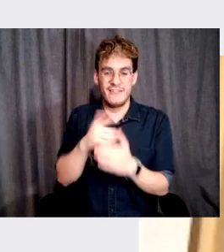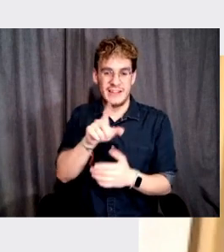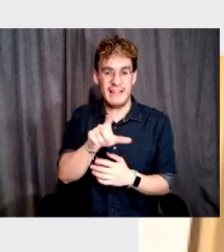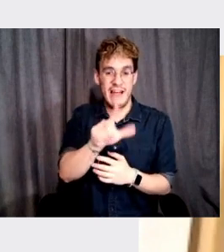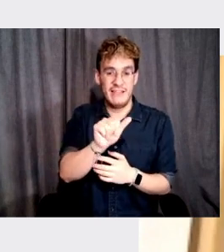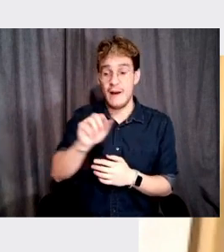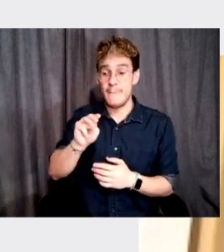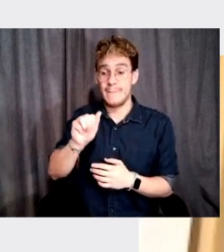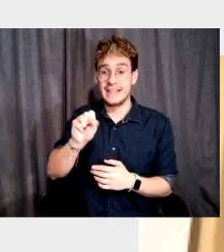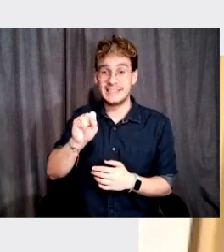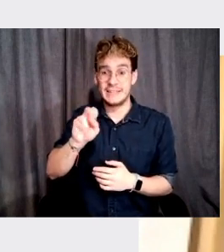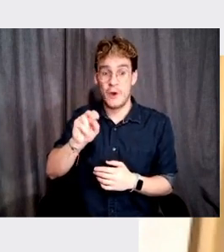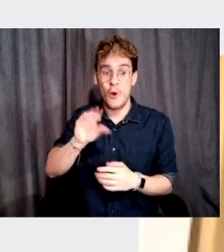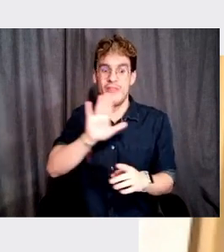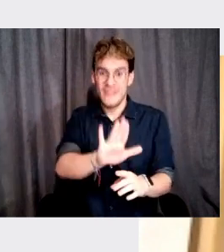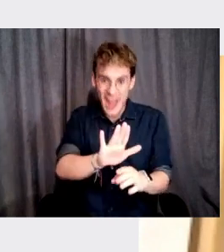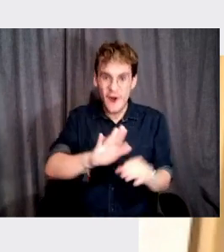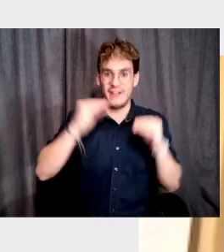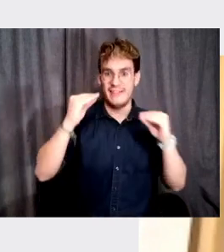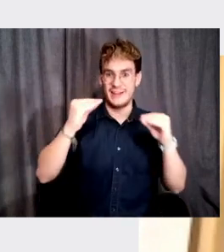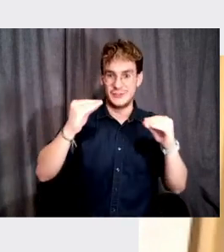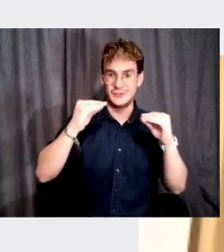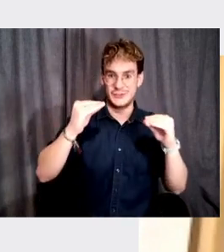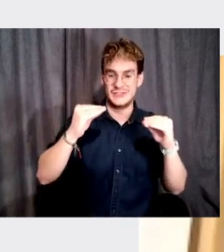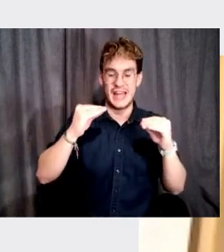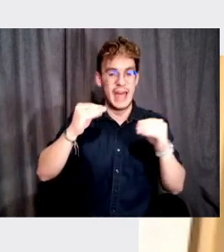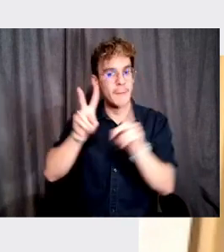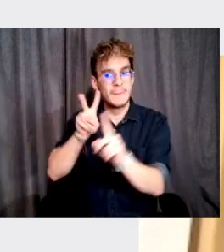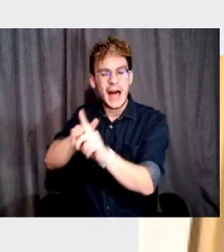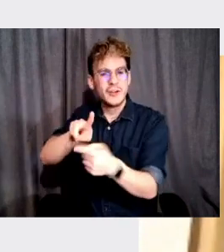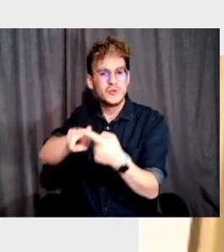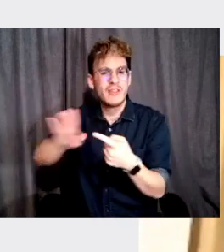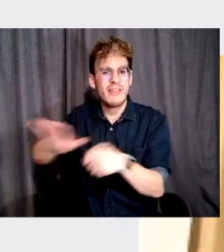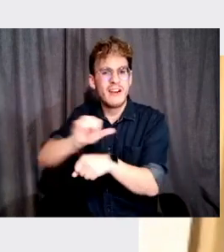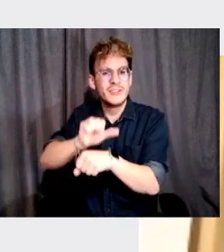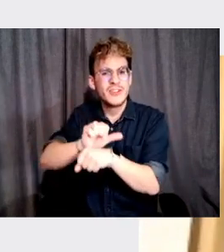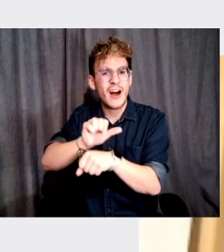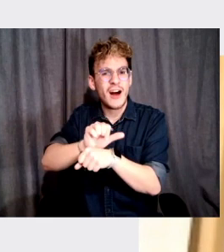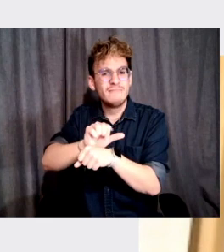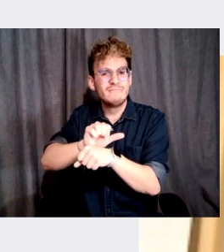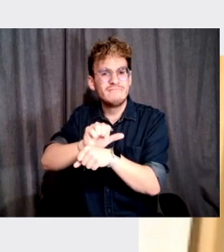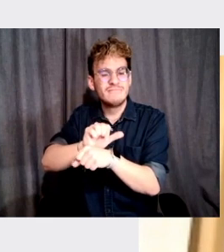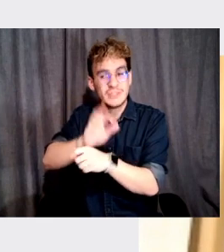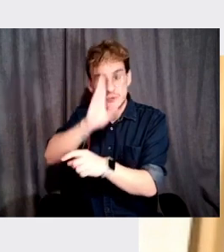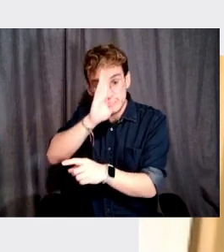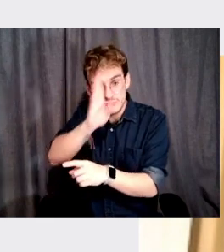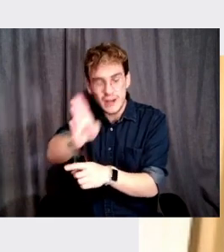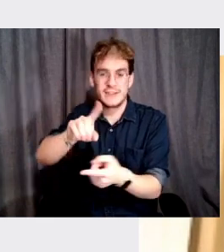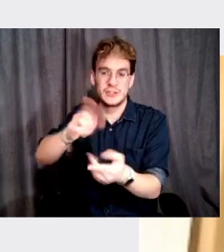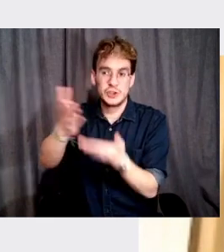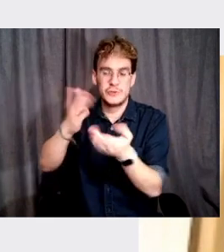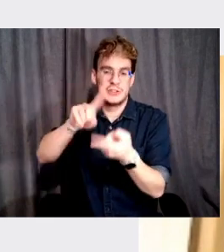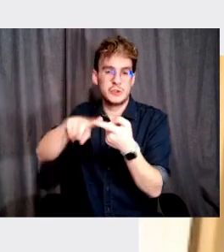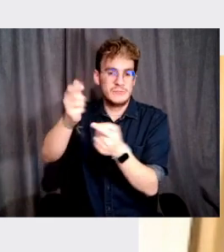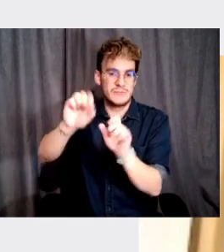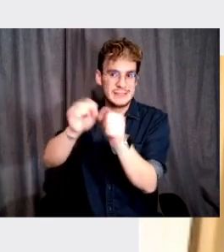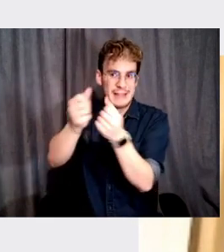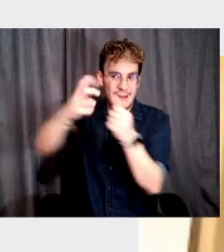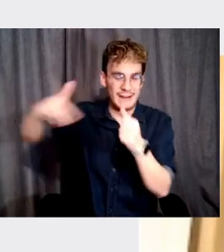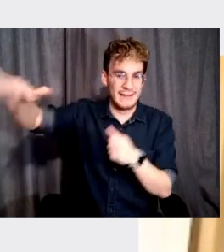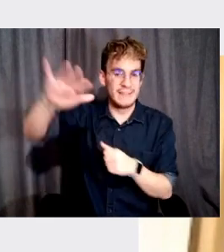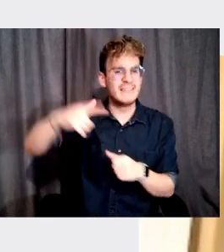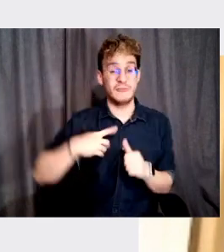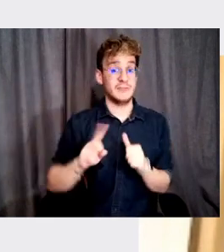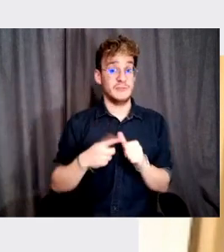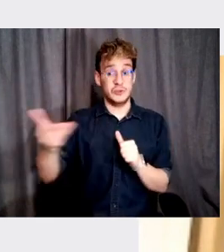Massimo Vignelli and applied them so astutely and so generously in direct service of society. When I